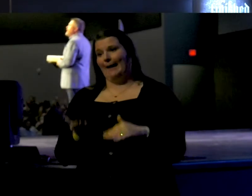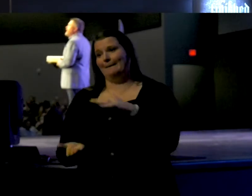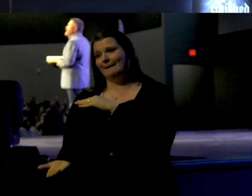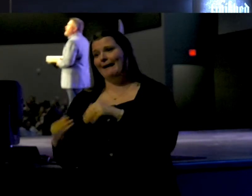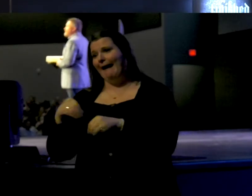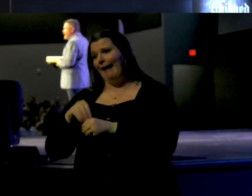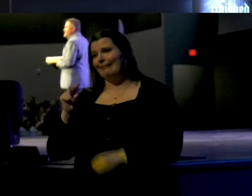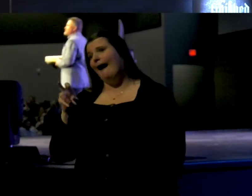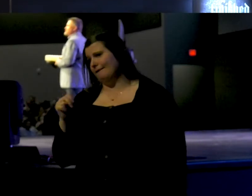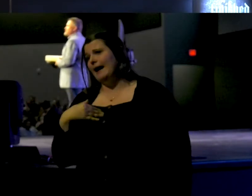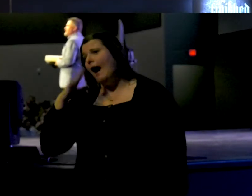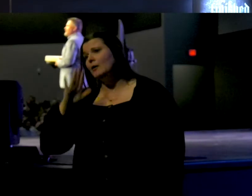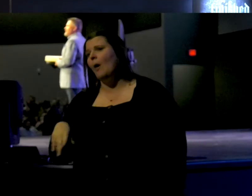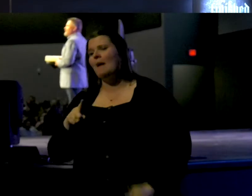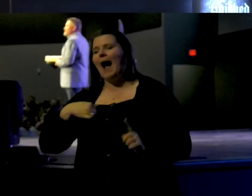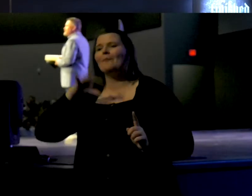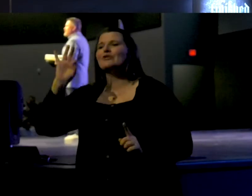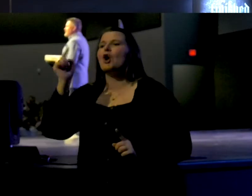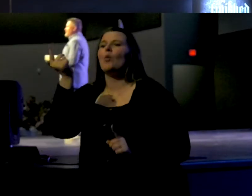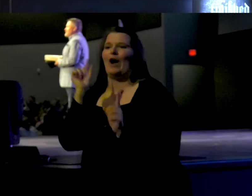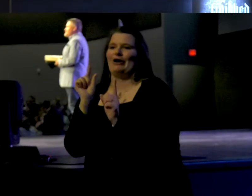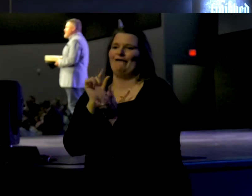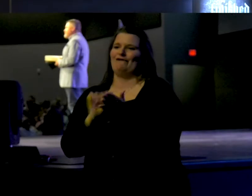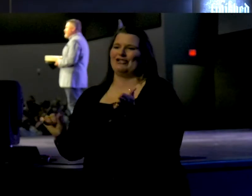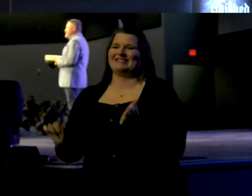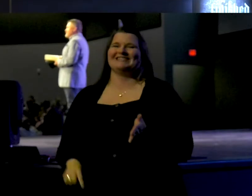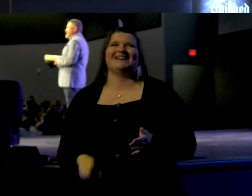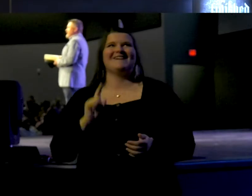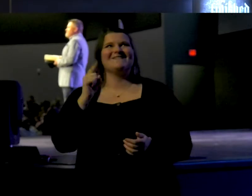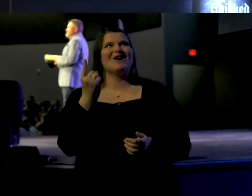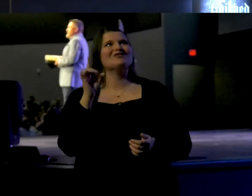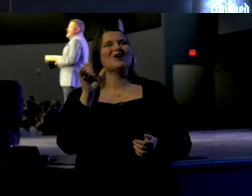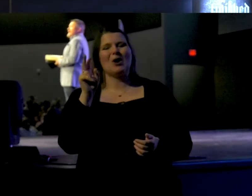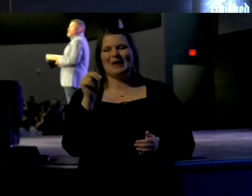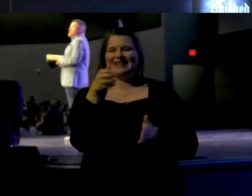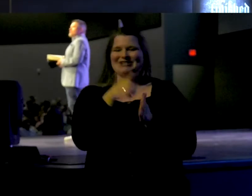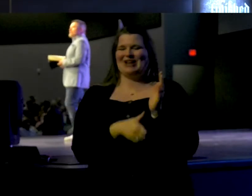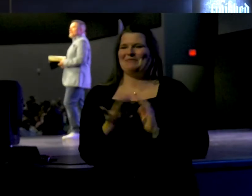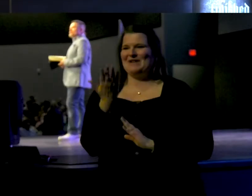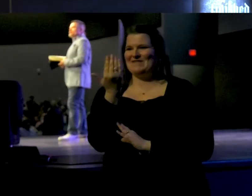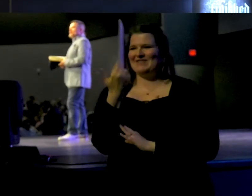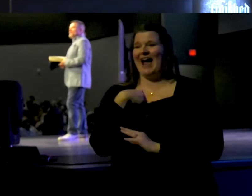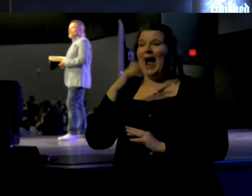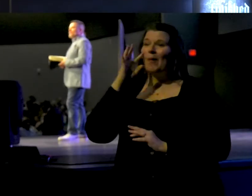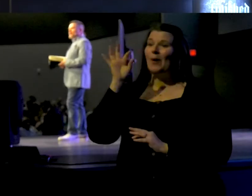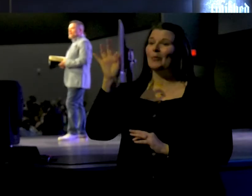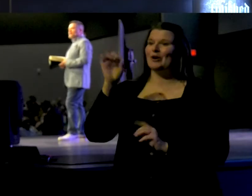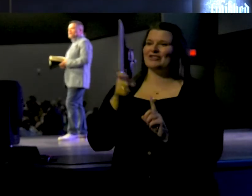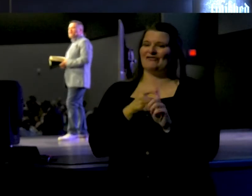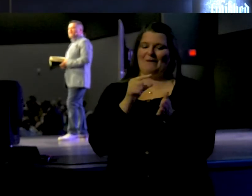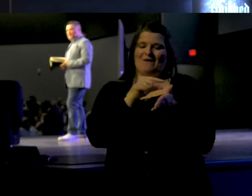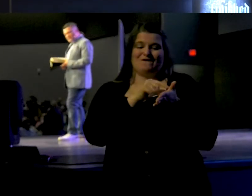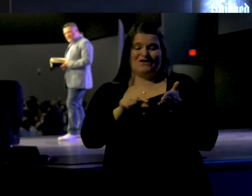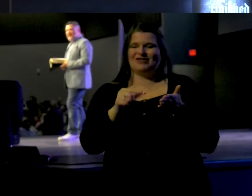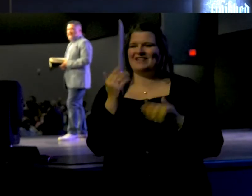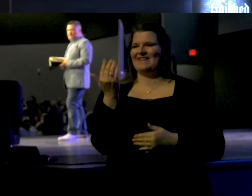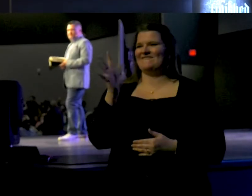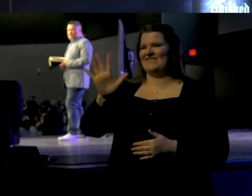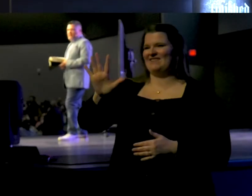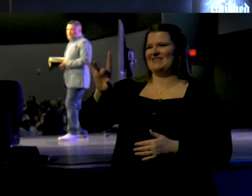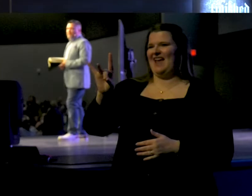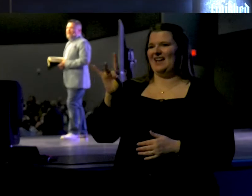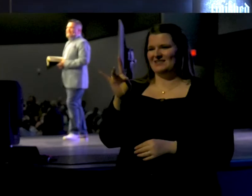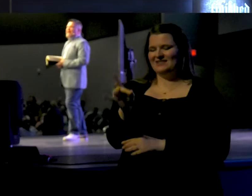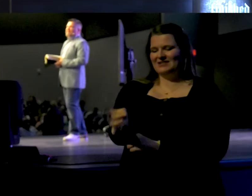One verse. 1 Corinthians chapter 15. And I'm going to preach from verse 58.